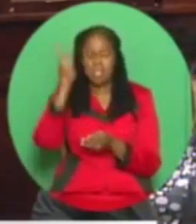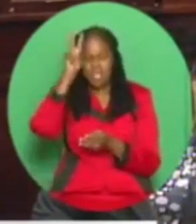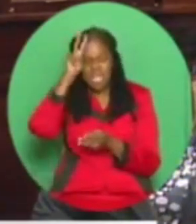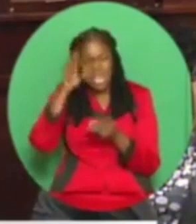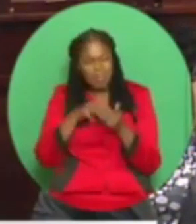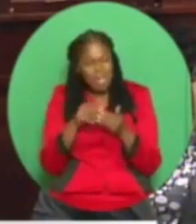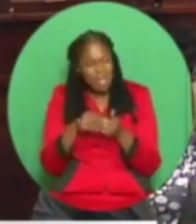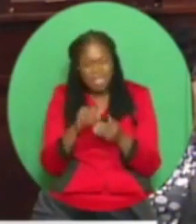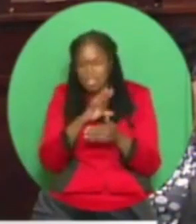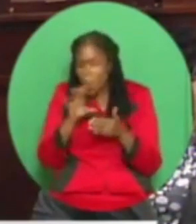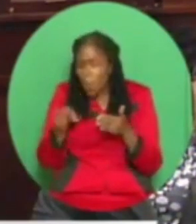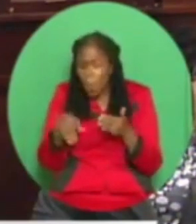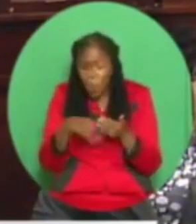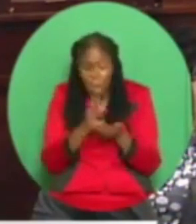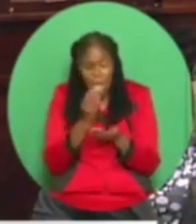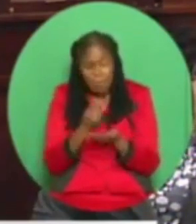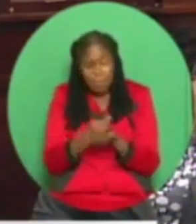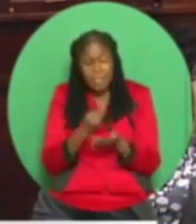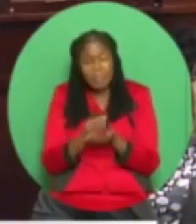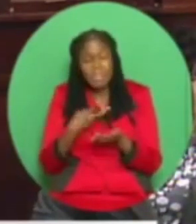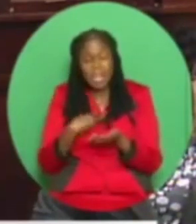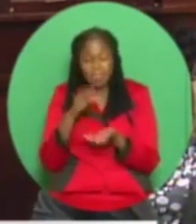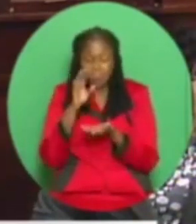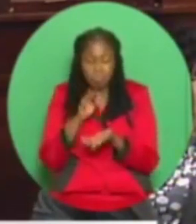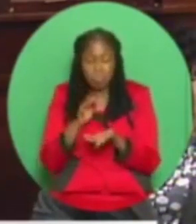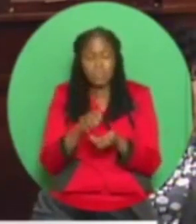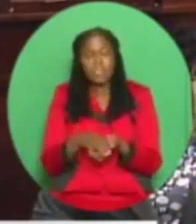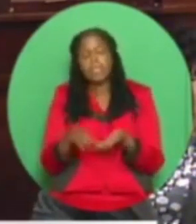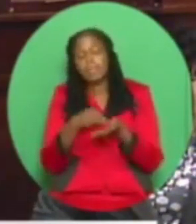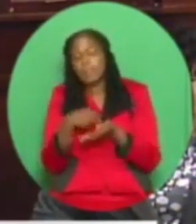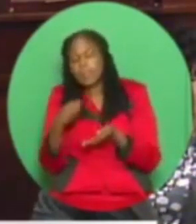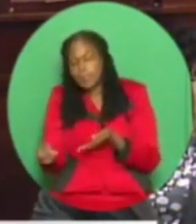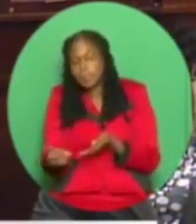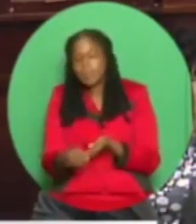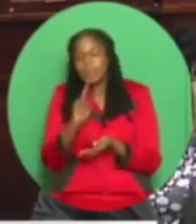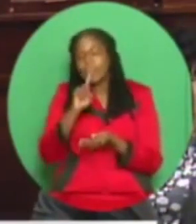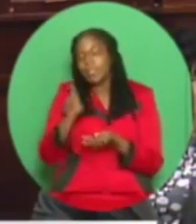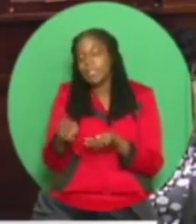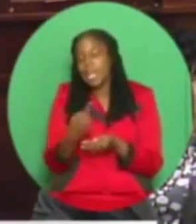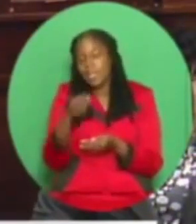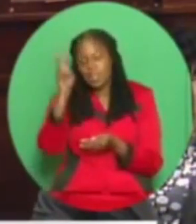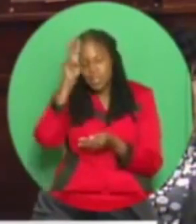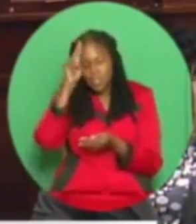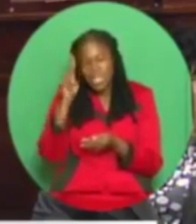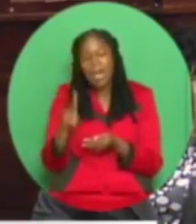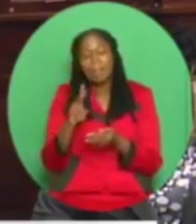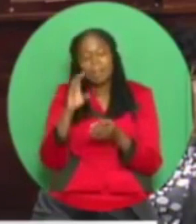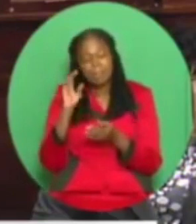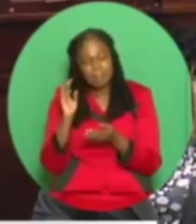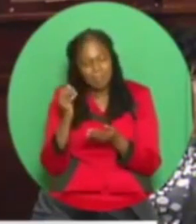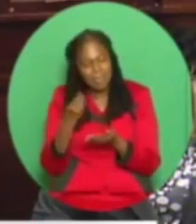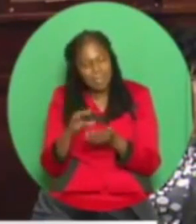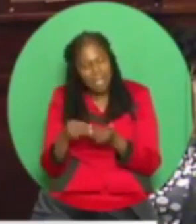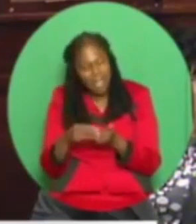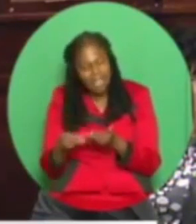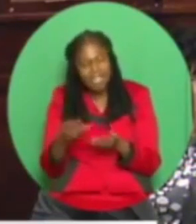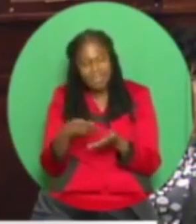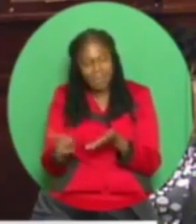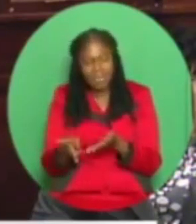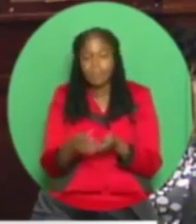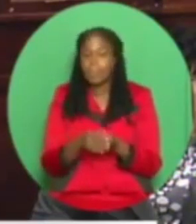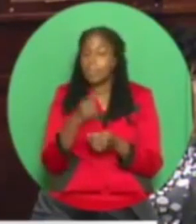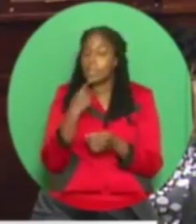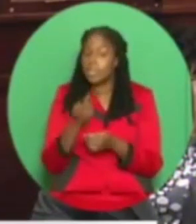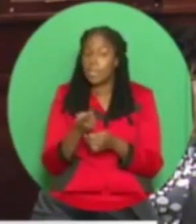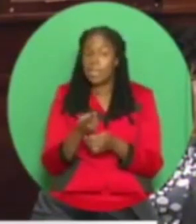,000 Suriname dollars. Issue capital, 1,000 Suriname dollars. Paid-in capital, 1,000 dollars. It was established, Madam Speaker,